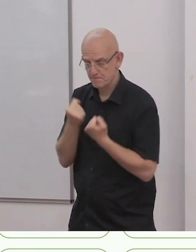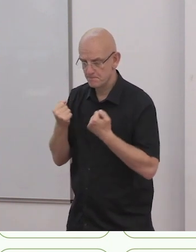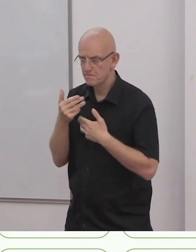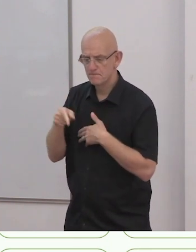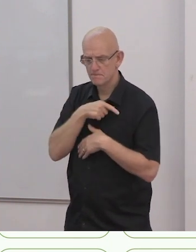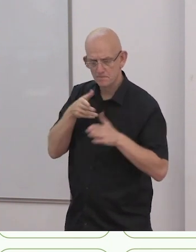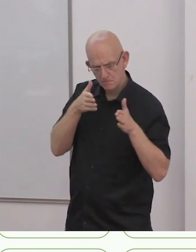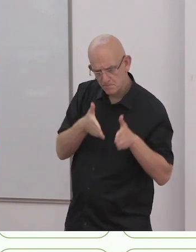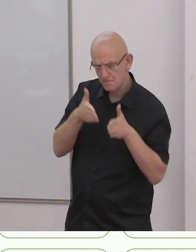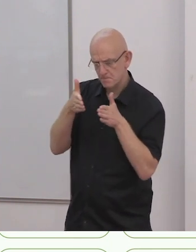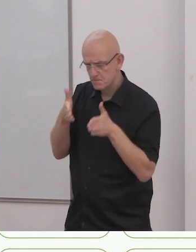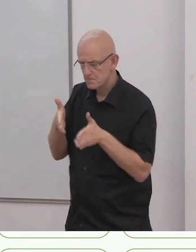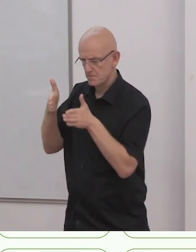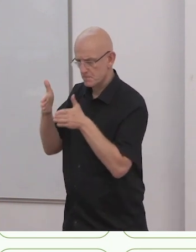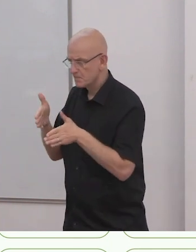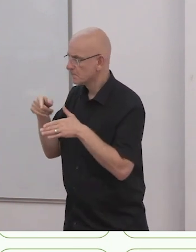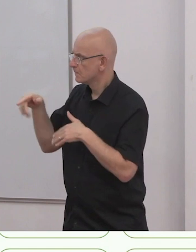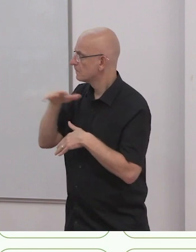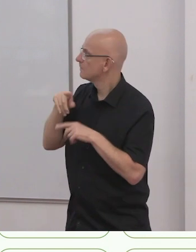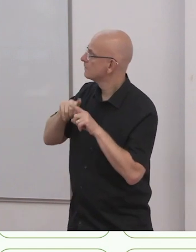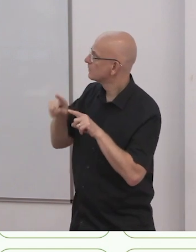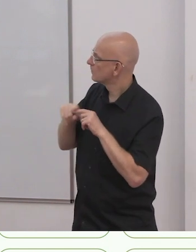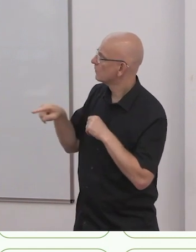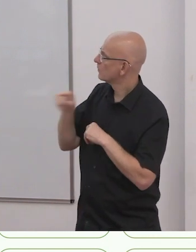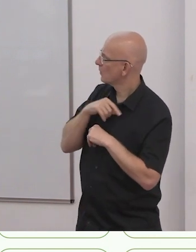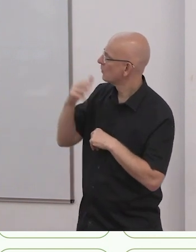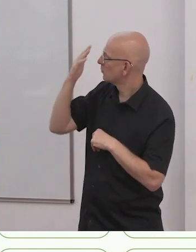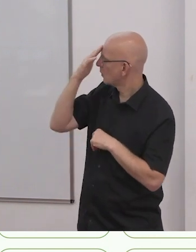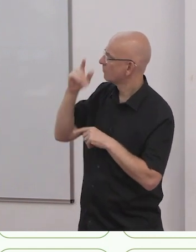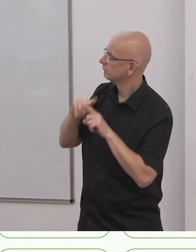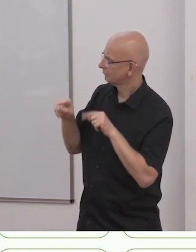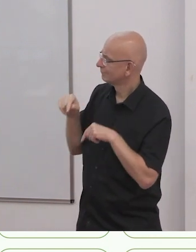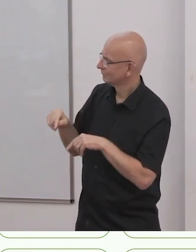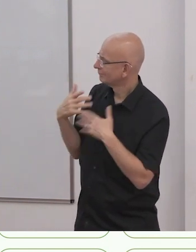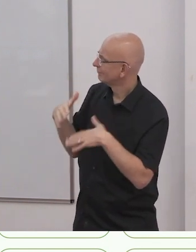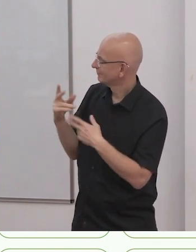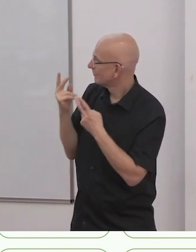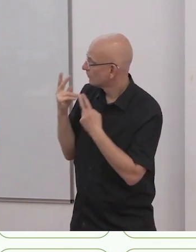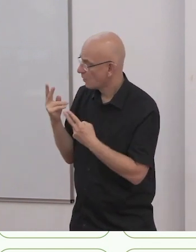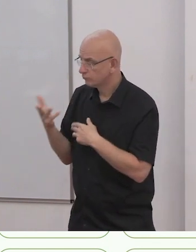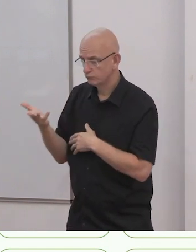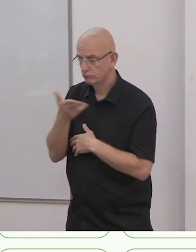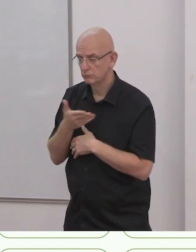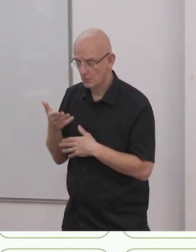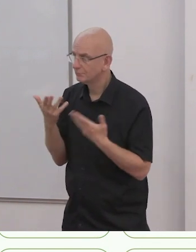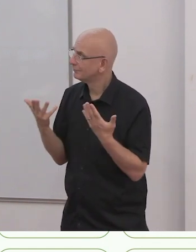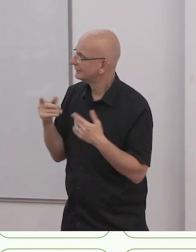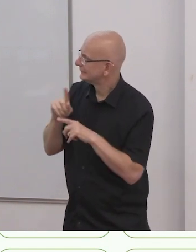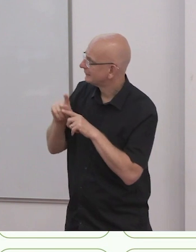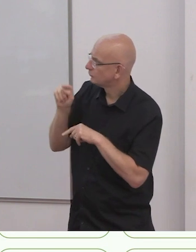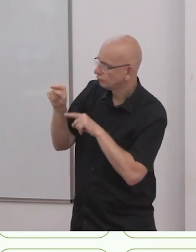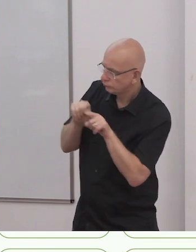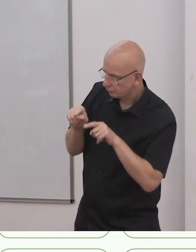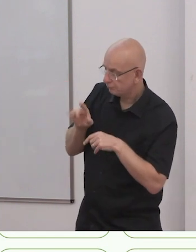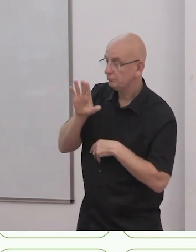the themes that are most important for us. Goal two says develop a set